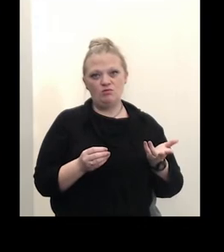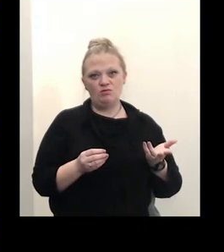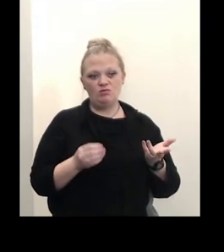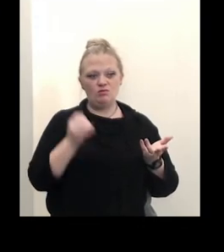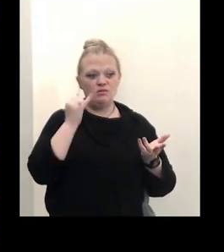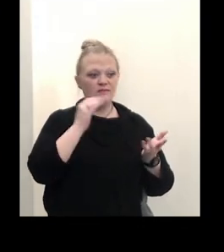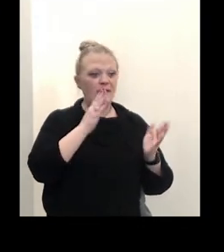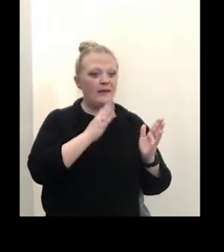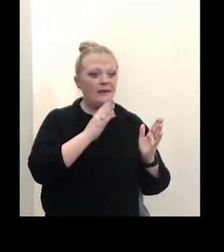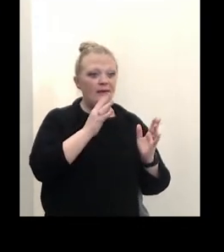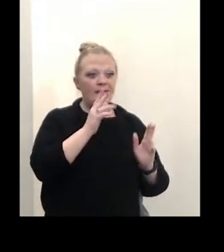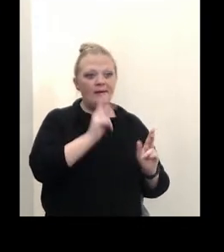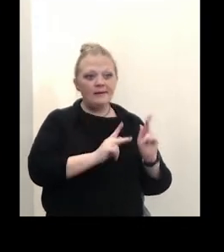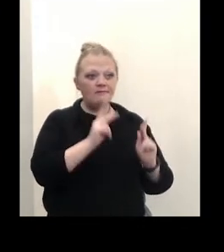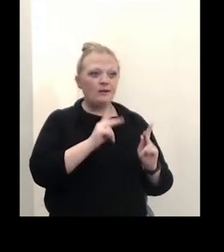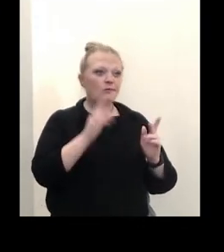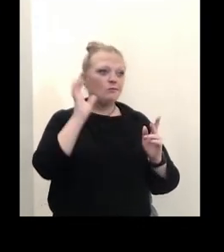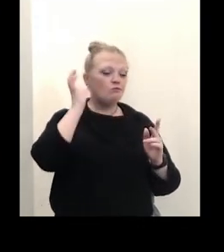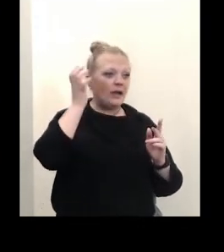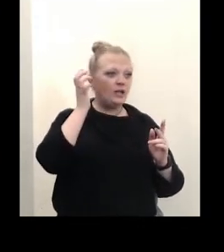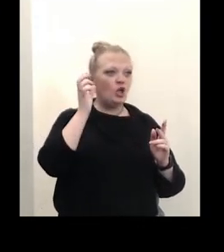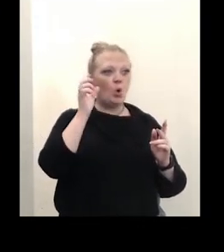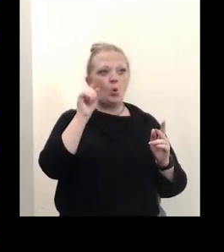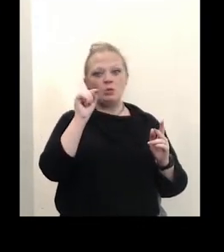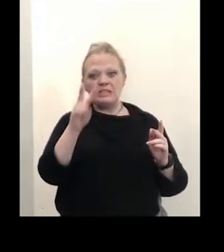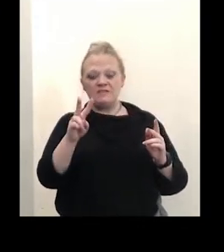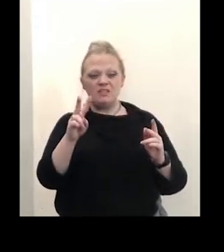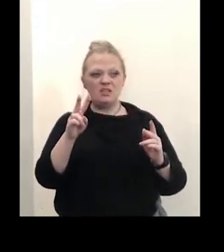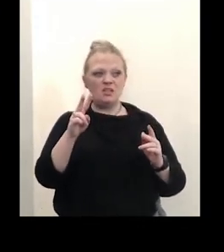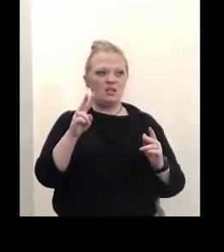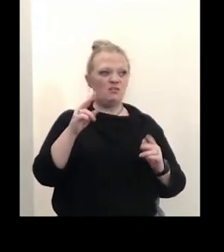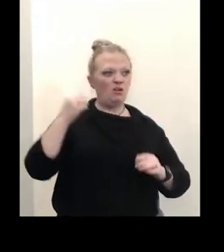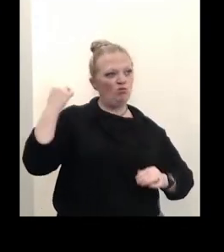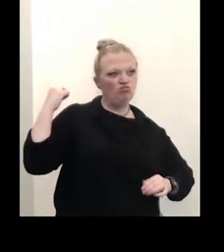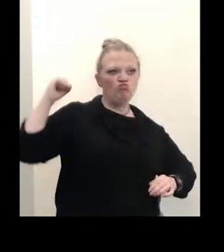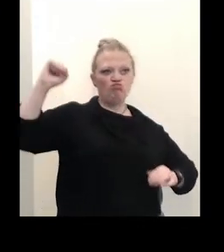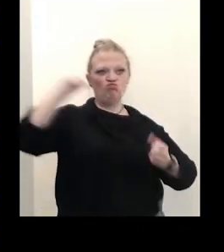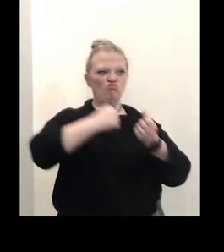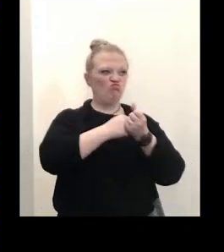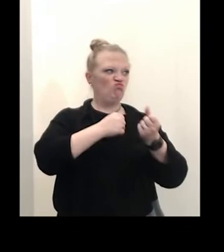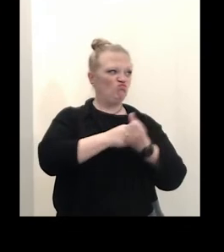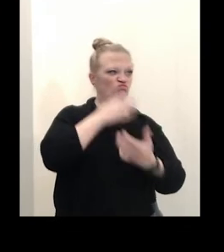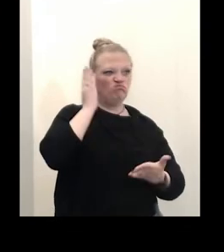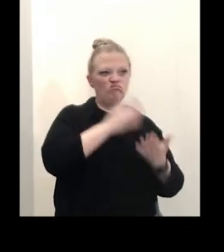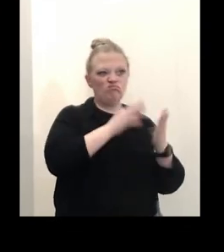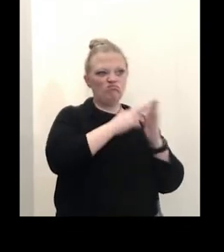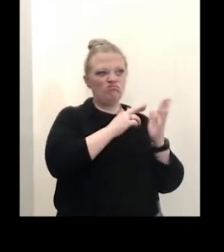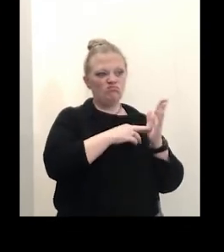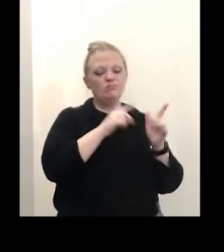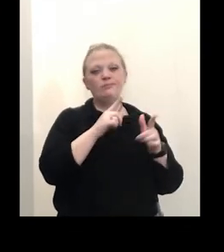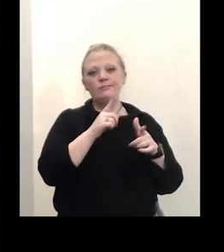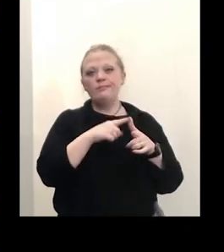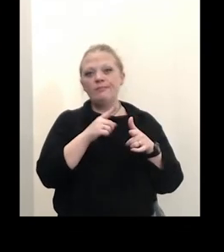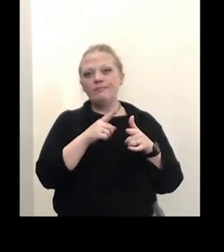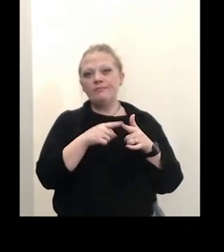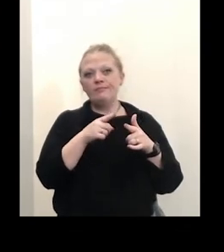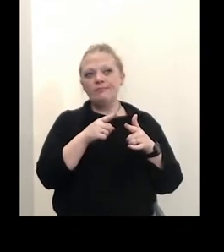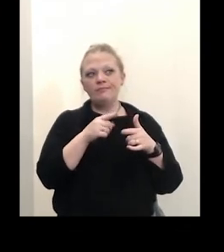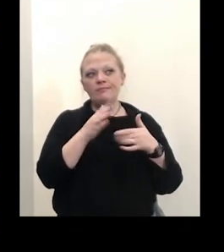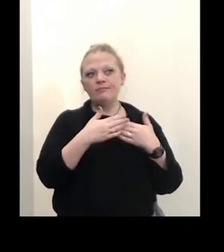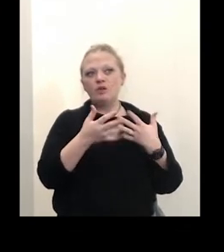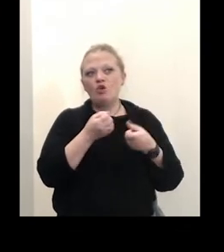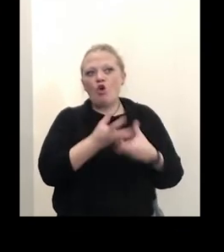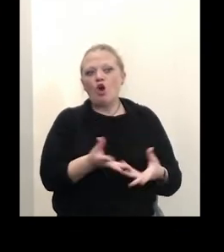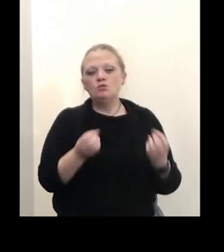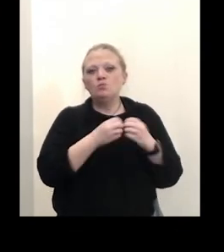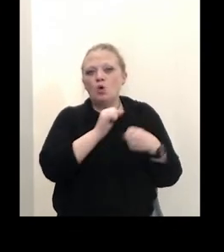radio or television are advocating against following the rules they're they're only creating more covet in our community and then media outlets should